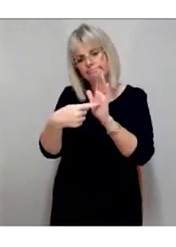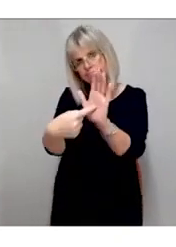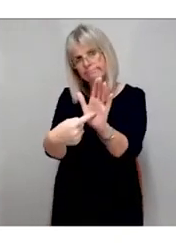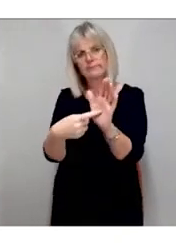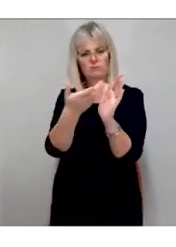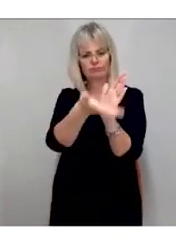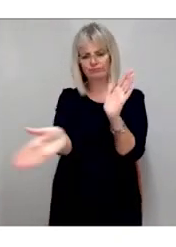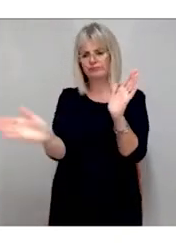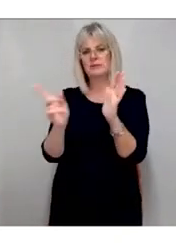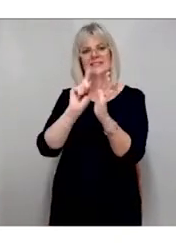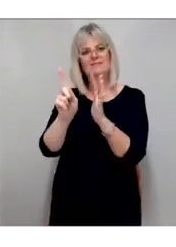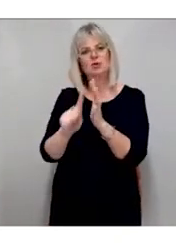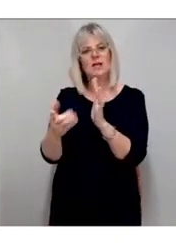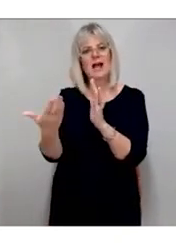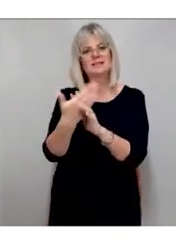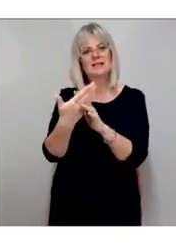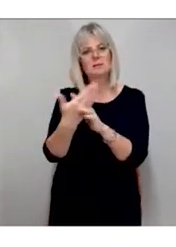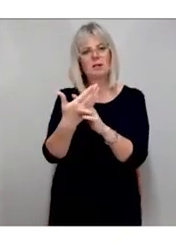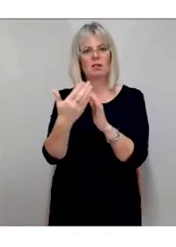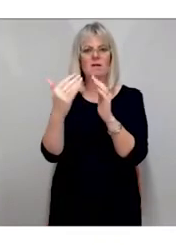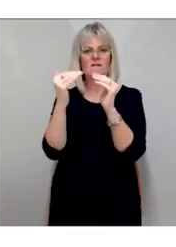formats and information available.